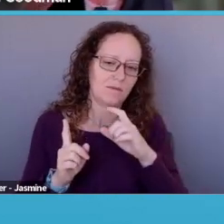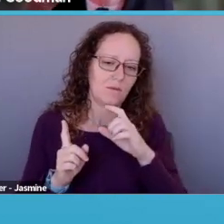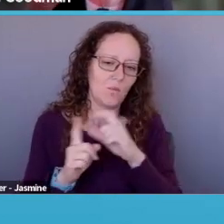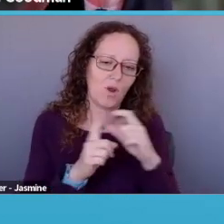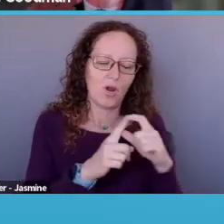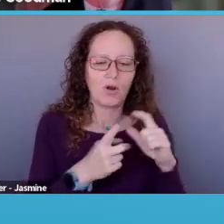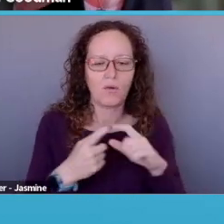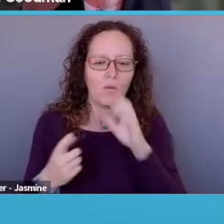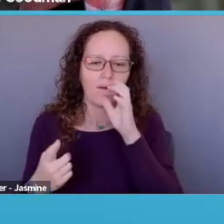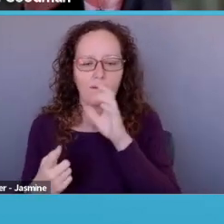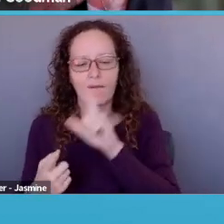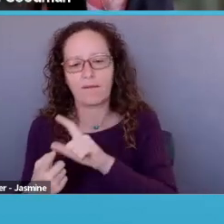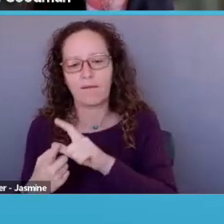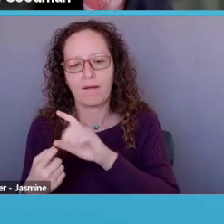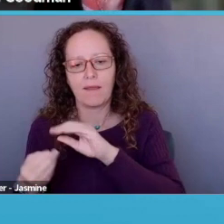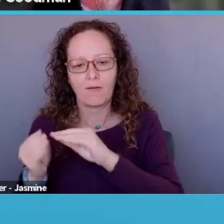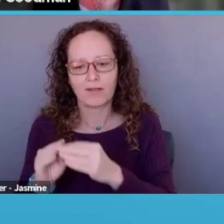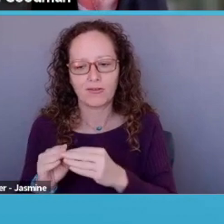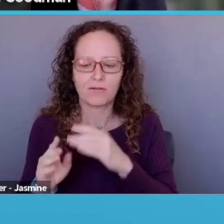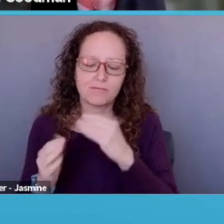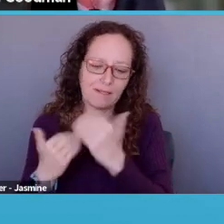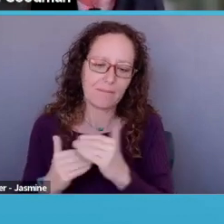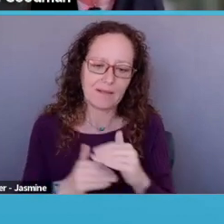and then talk about whom this serves.